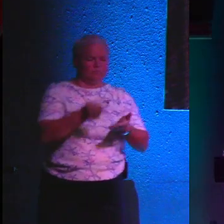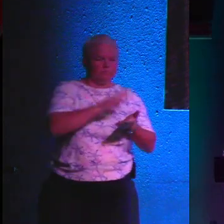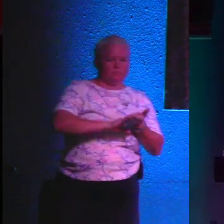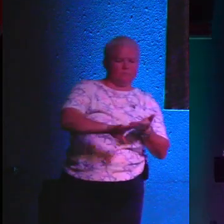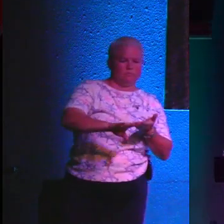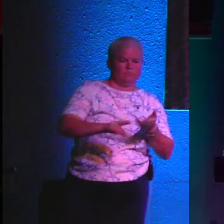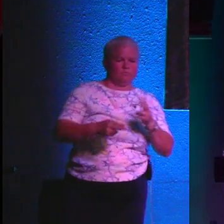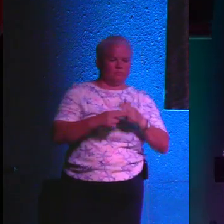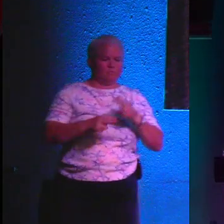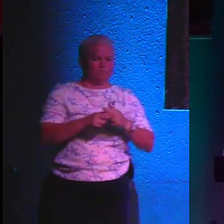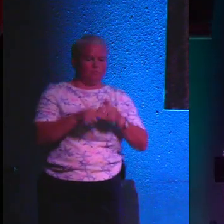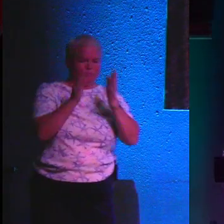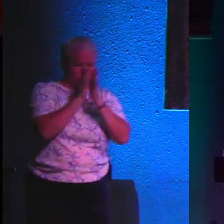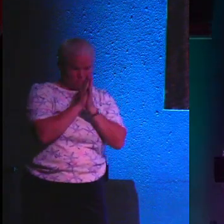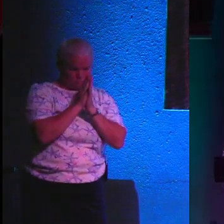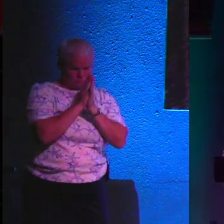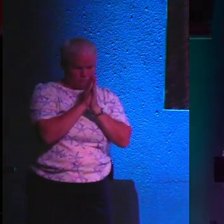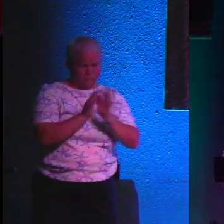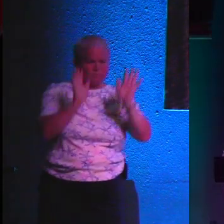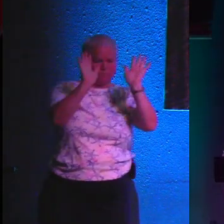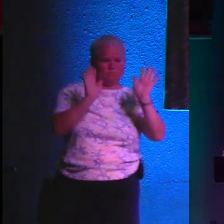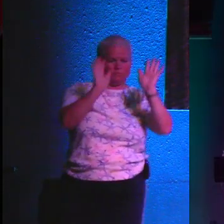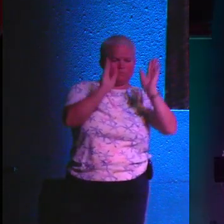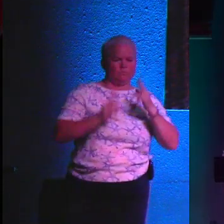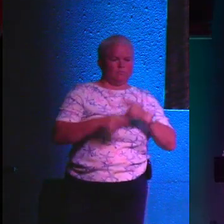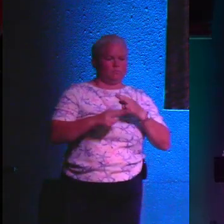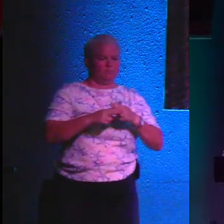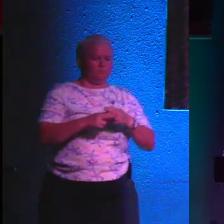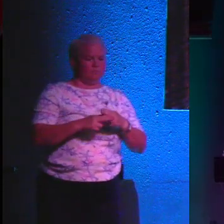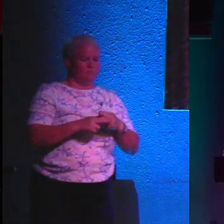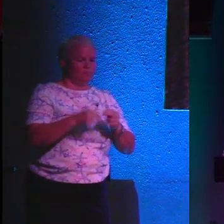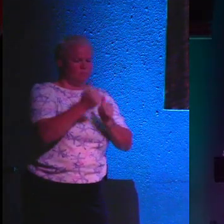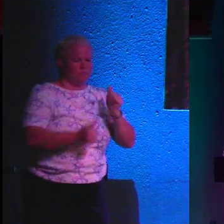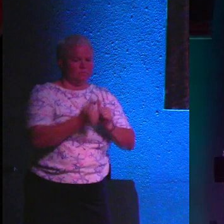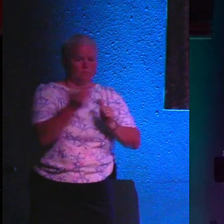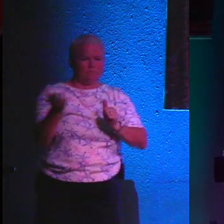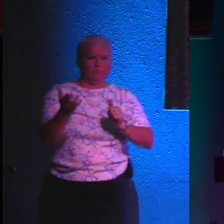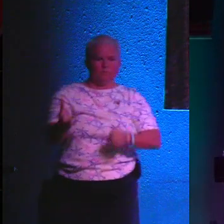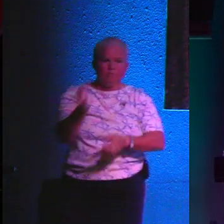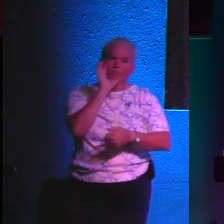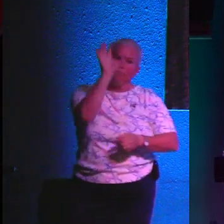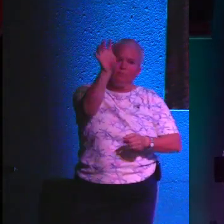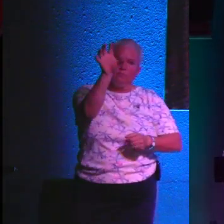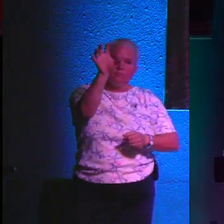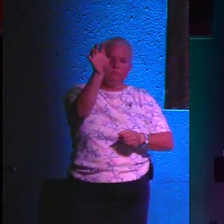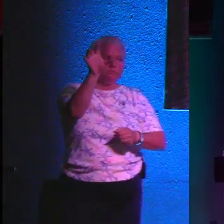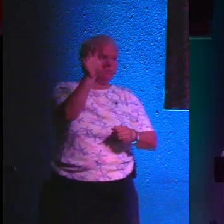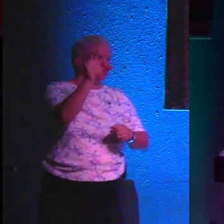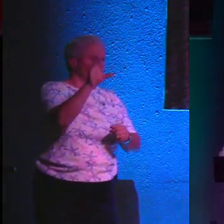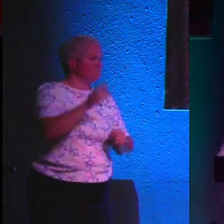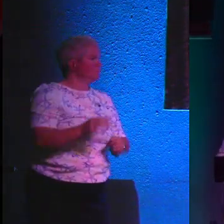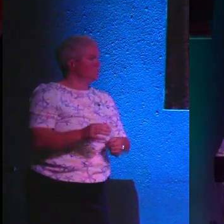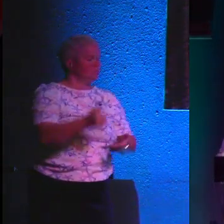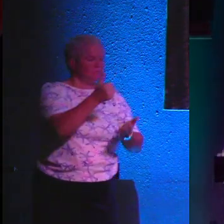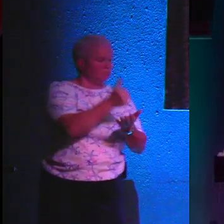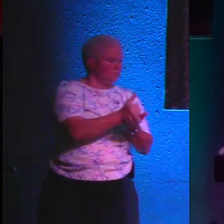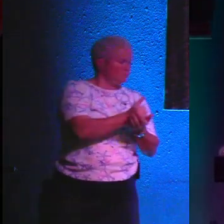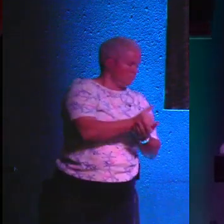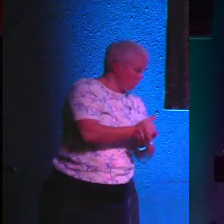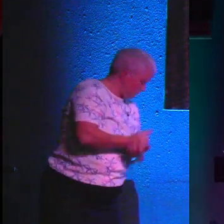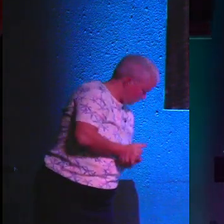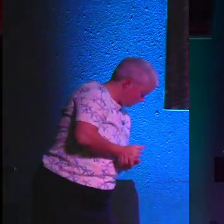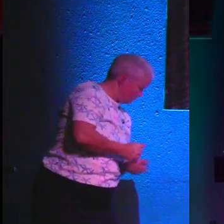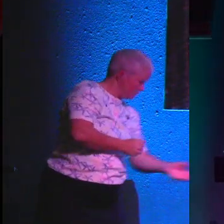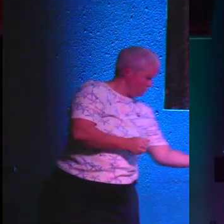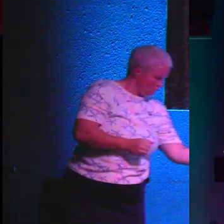name. And we pray in your mighty name. And everyone, shout it out. Amen. Amen.